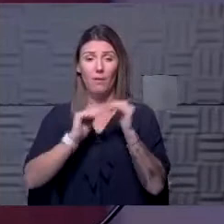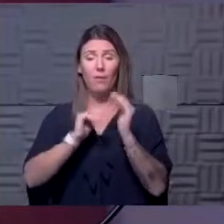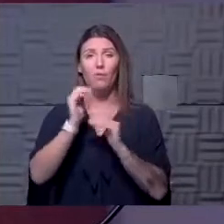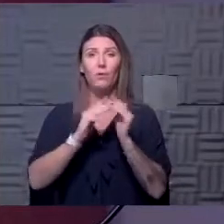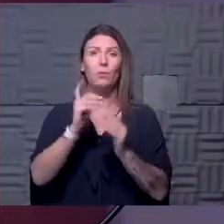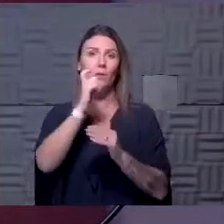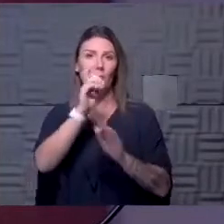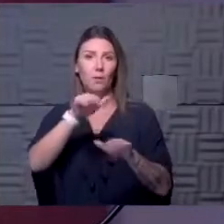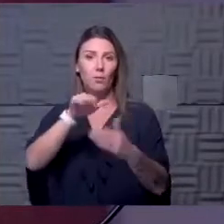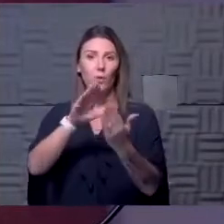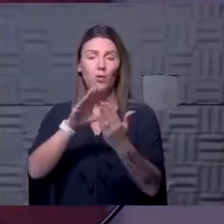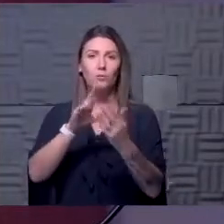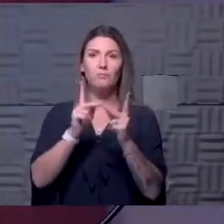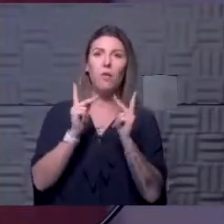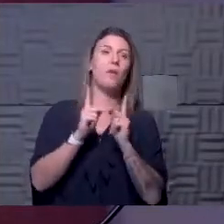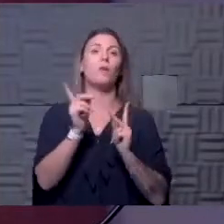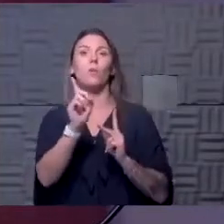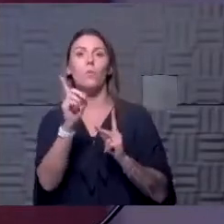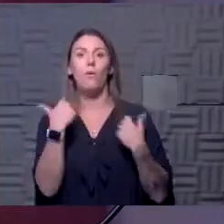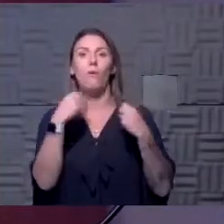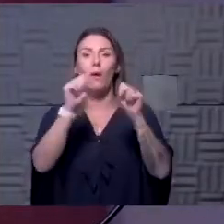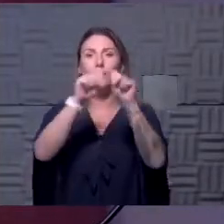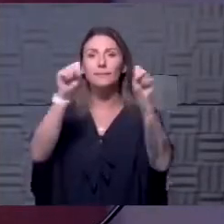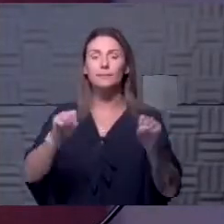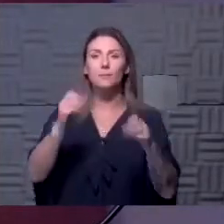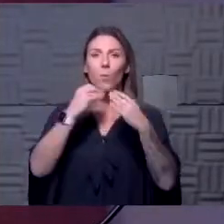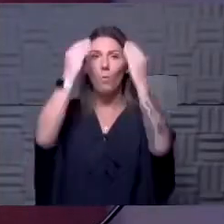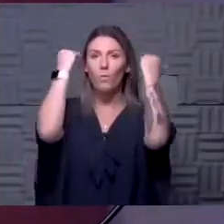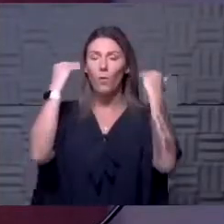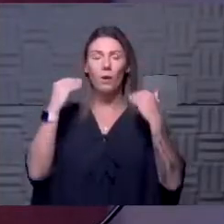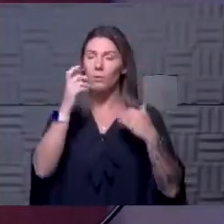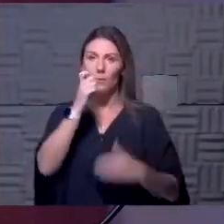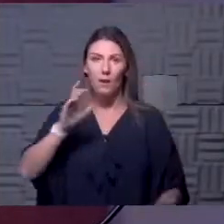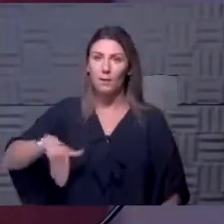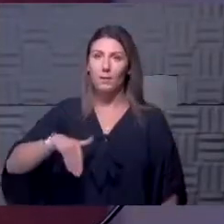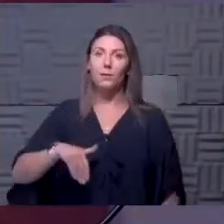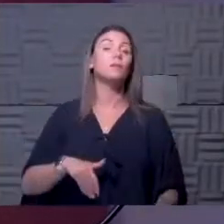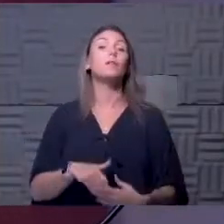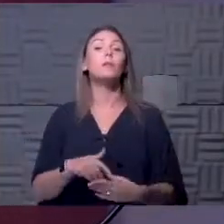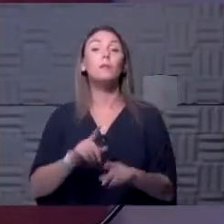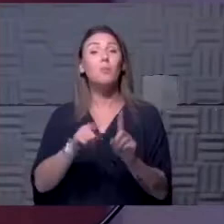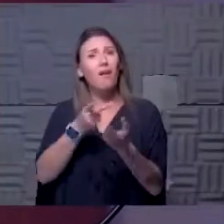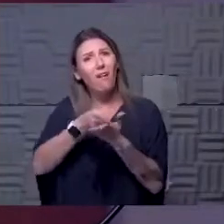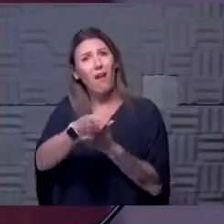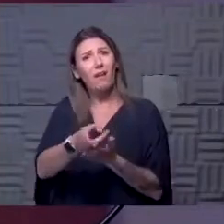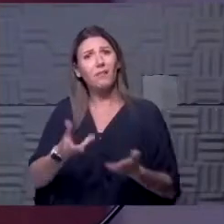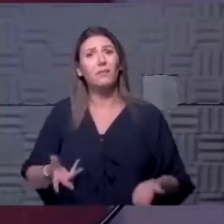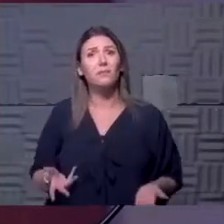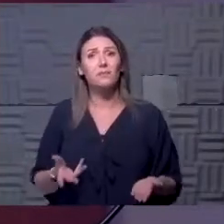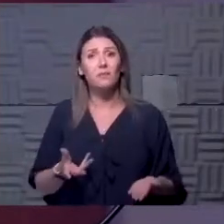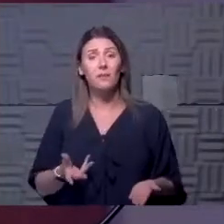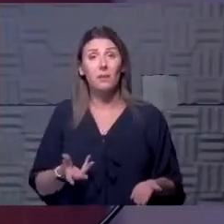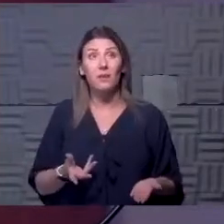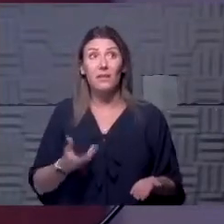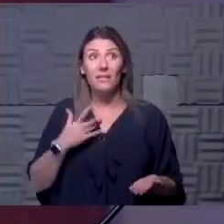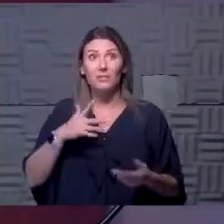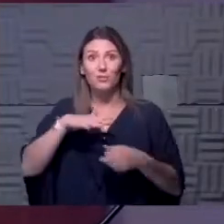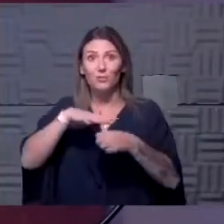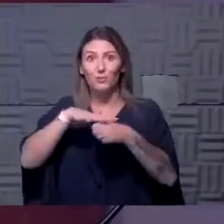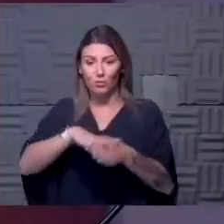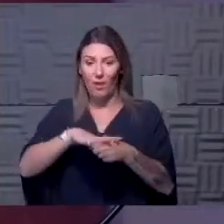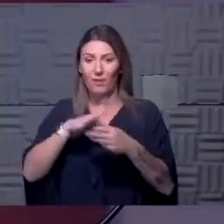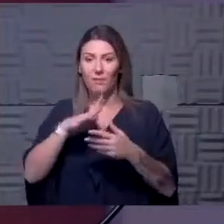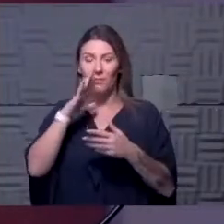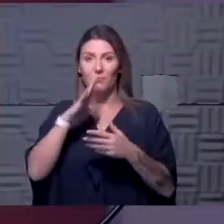we're not approaching a place where our healthcare system is overwhelmed, I think we do have to be honest that it's definitely stressed and